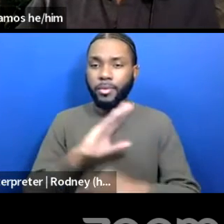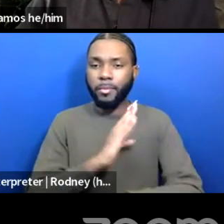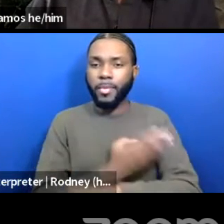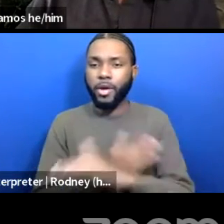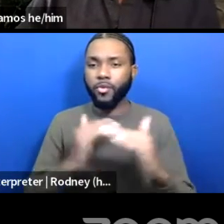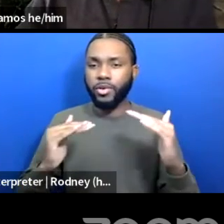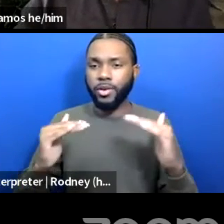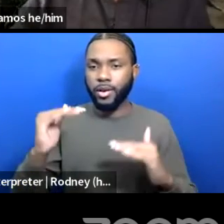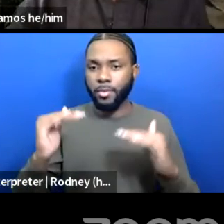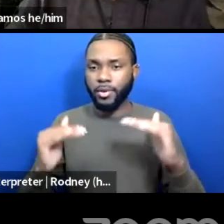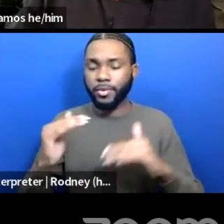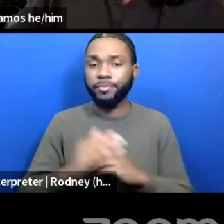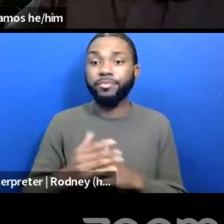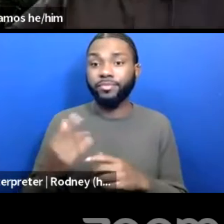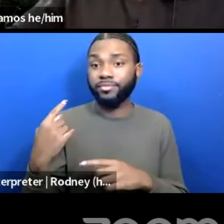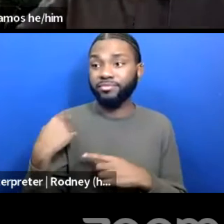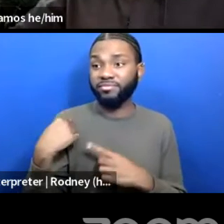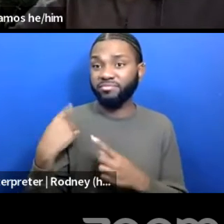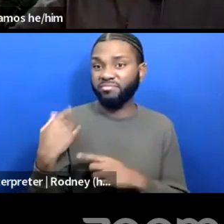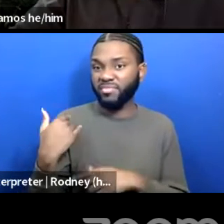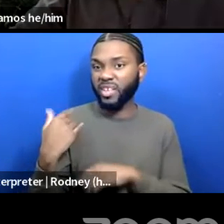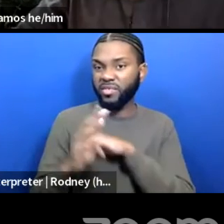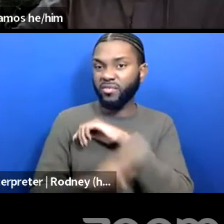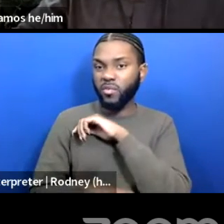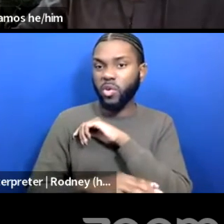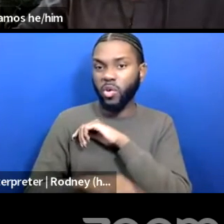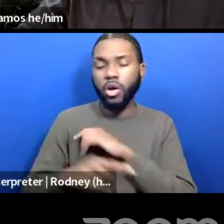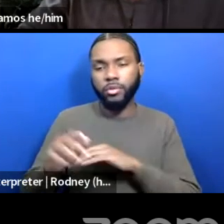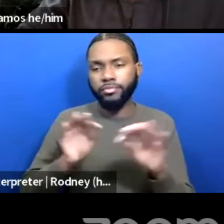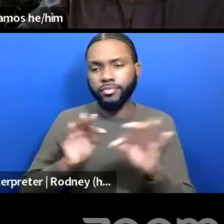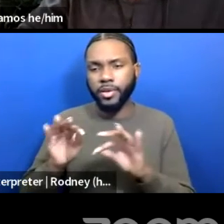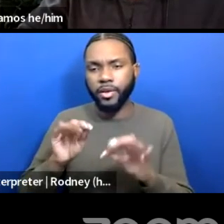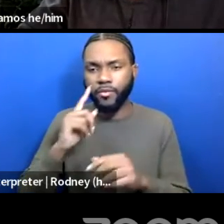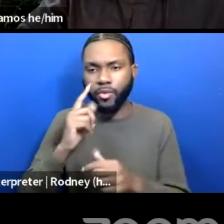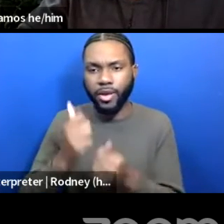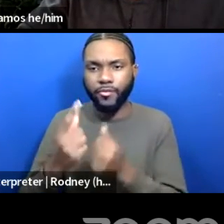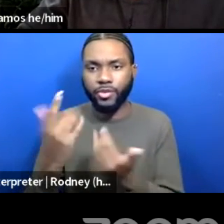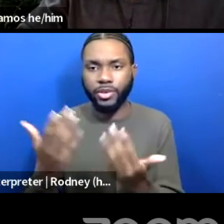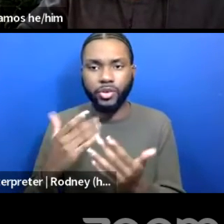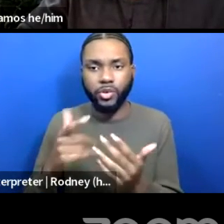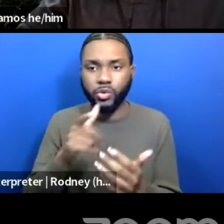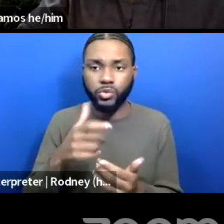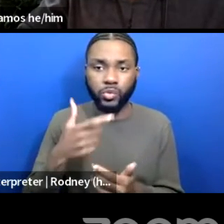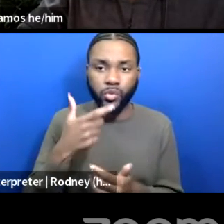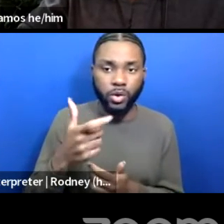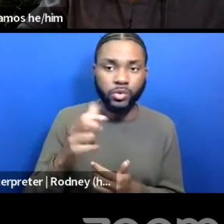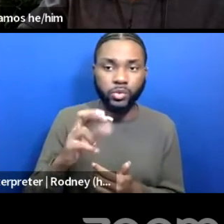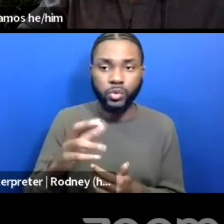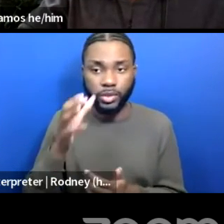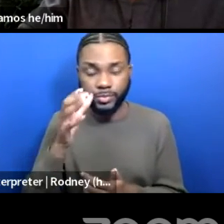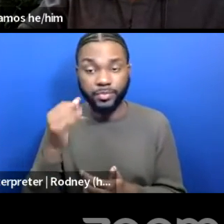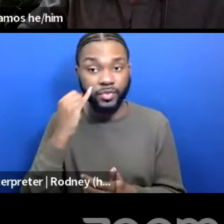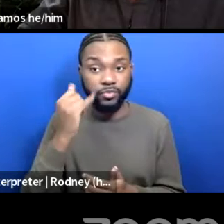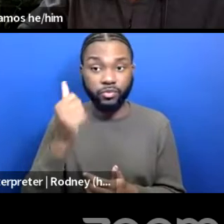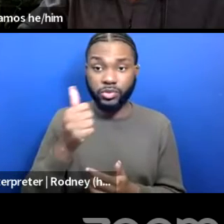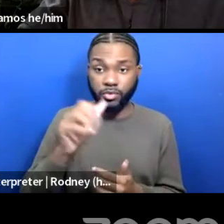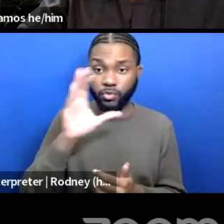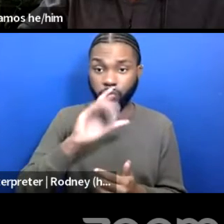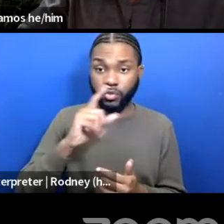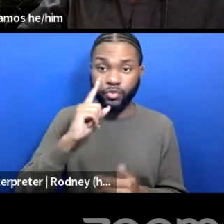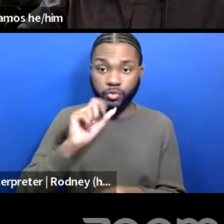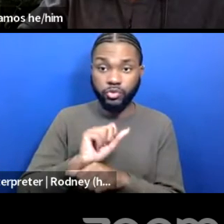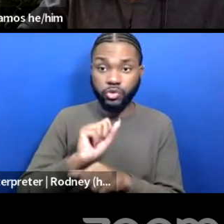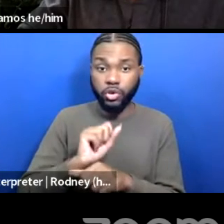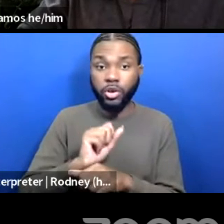Just this last fall to share, like, how, how it plays out. for everyone on the call and everyone listening, if you are an individual seeking employment for you to